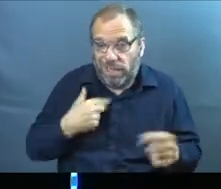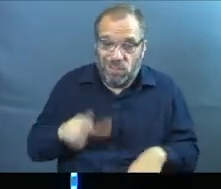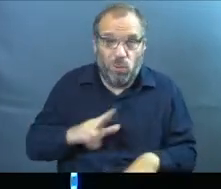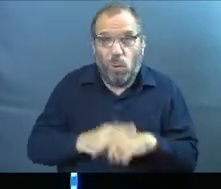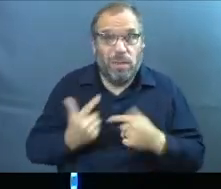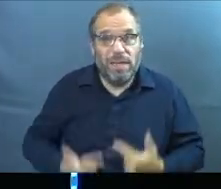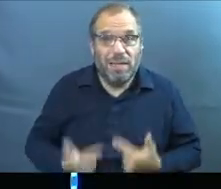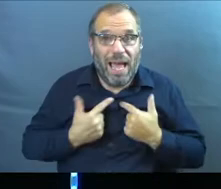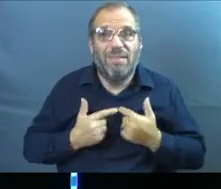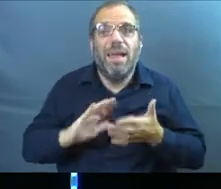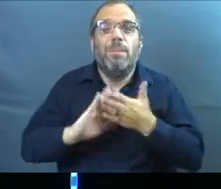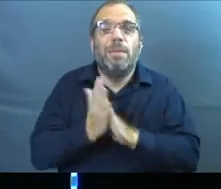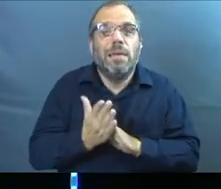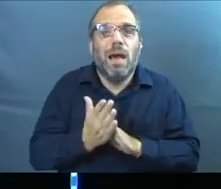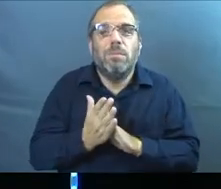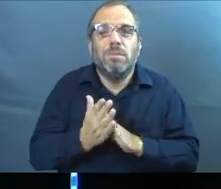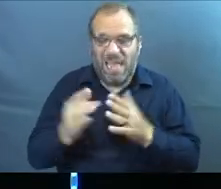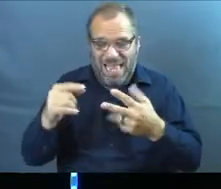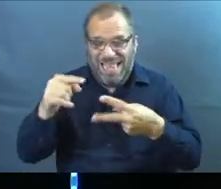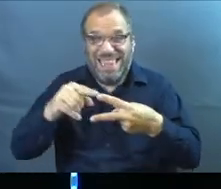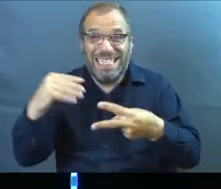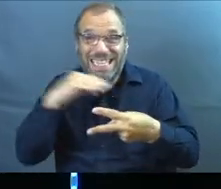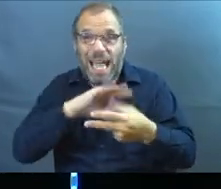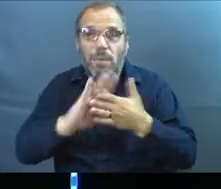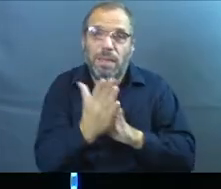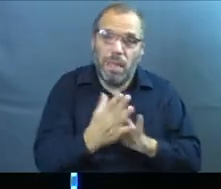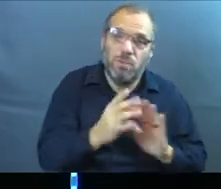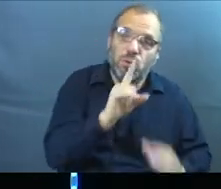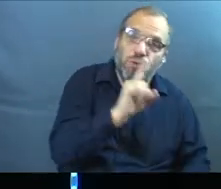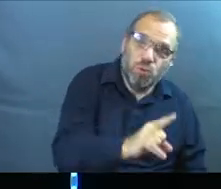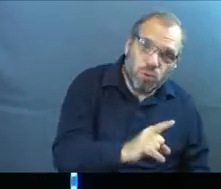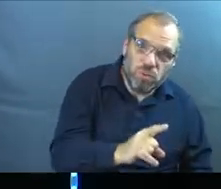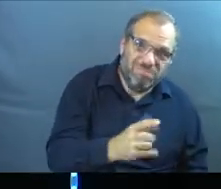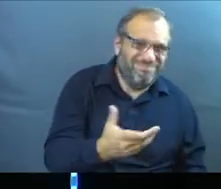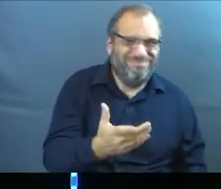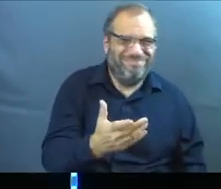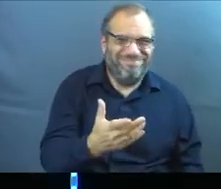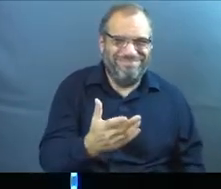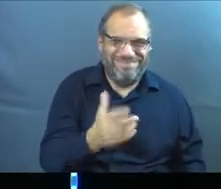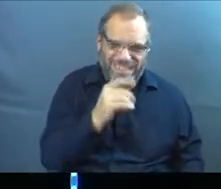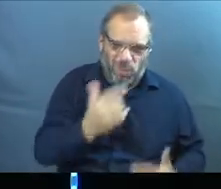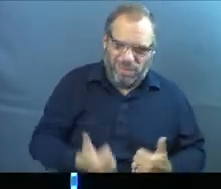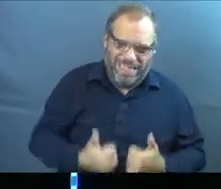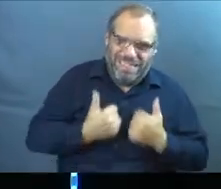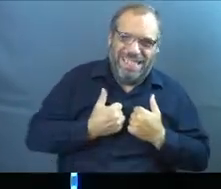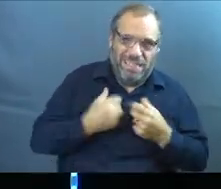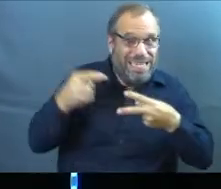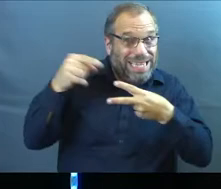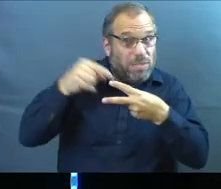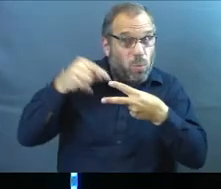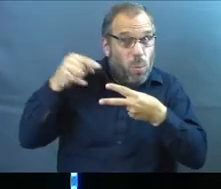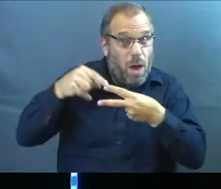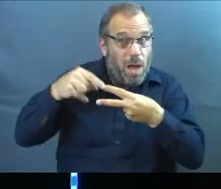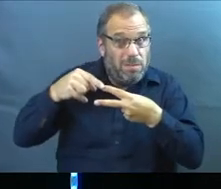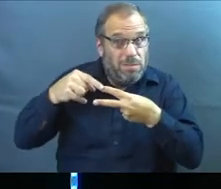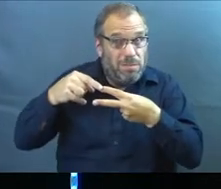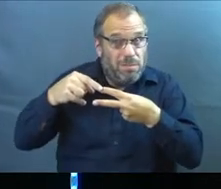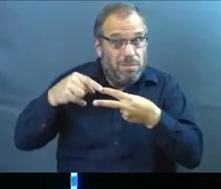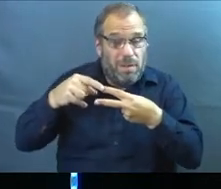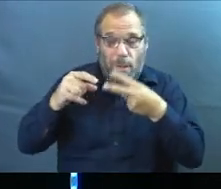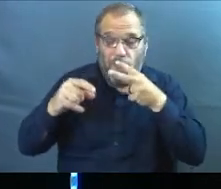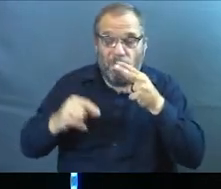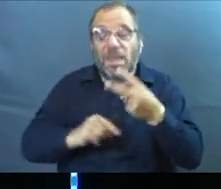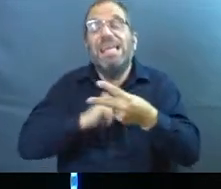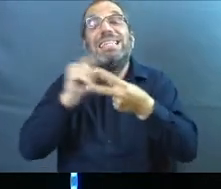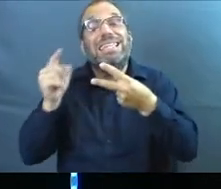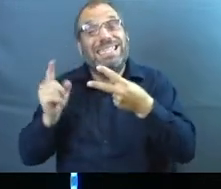goes, right? It becomes a truth in our mind. Those kind of friendships and communities just don't exist. So that's one, that authentic community is unavailable to me. The